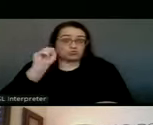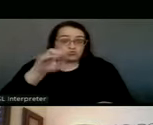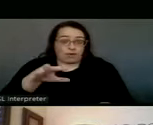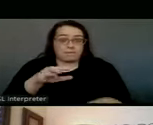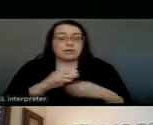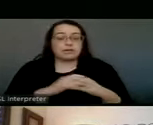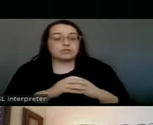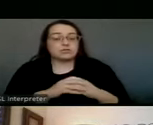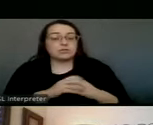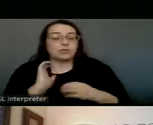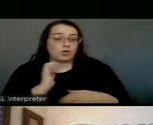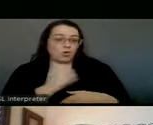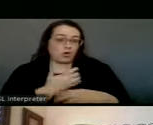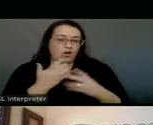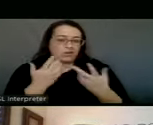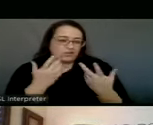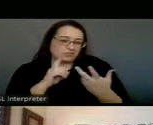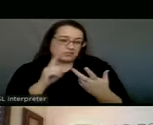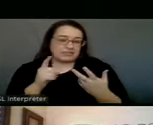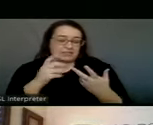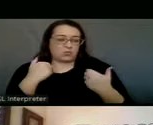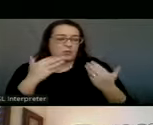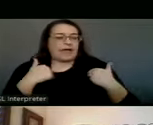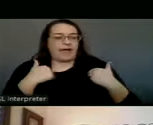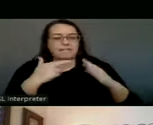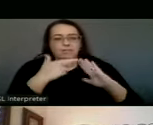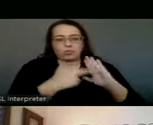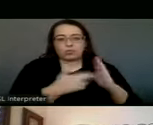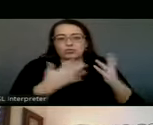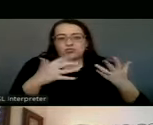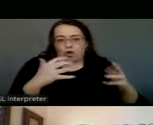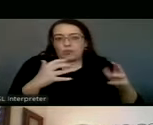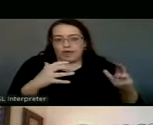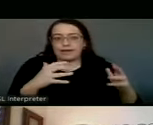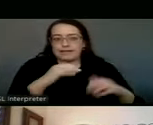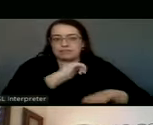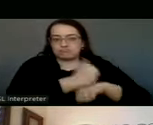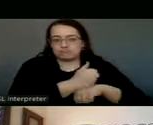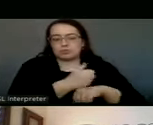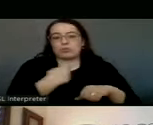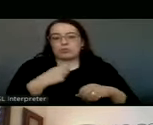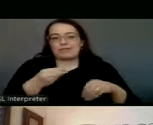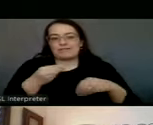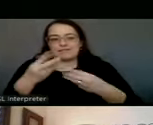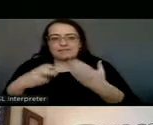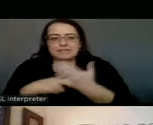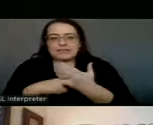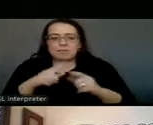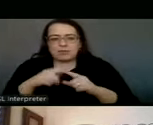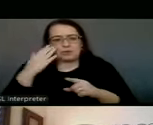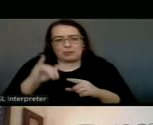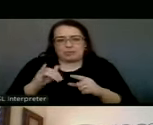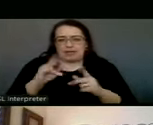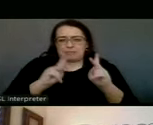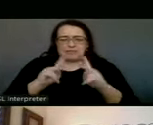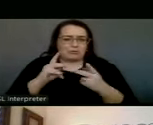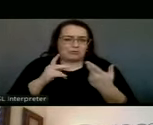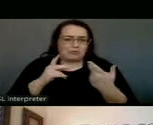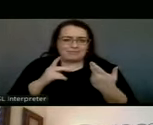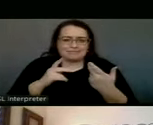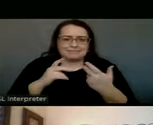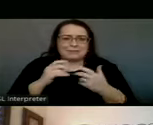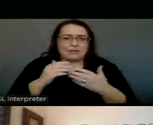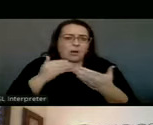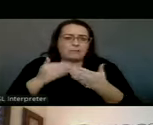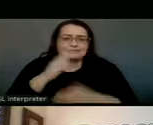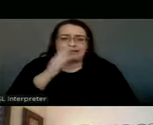ordinances already would provide us the ability, if we so chose, to cite those people, but we know that they didn't do the illegal dumping in almost every case.